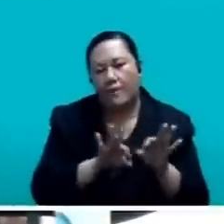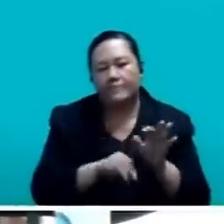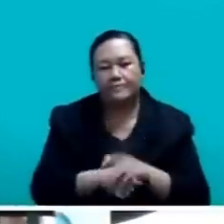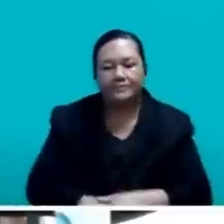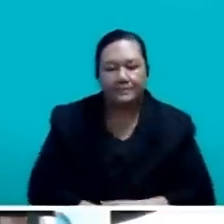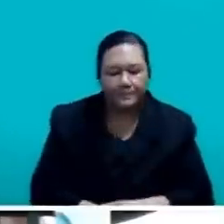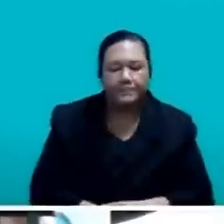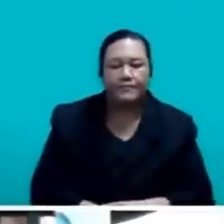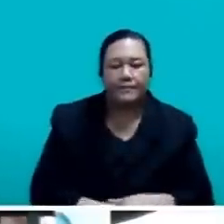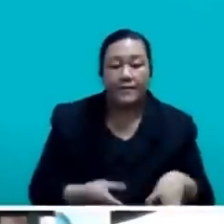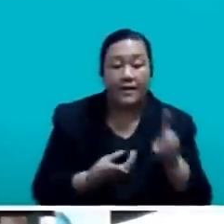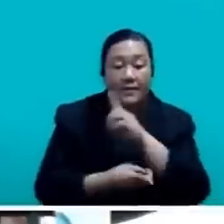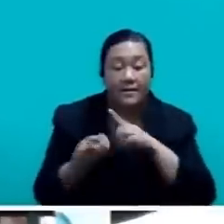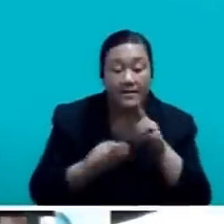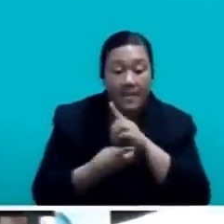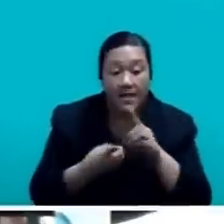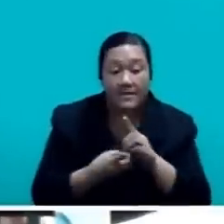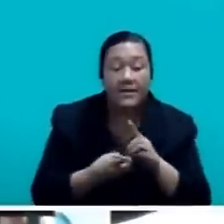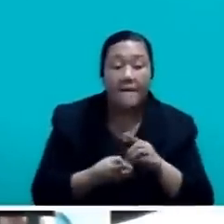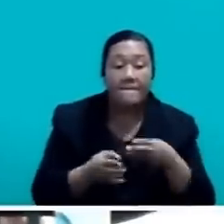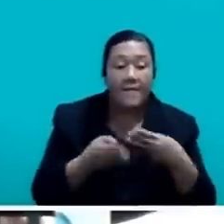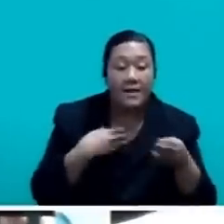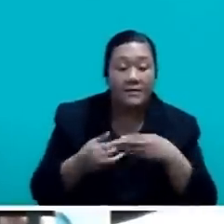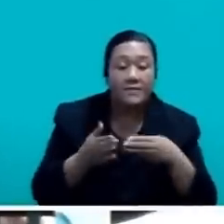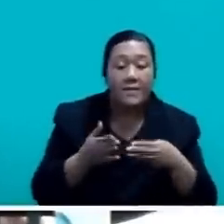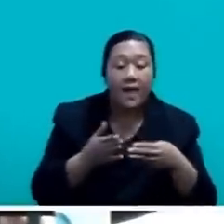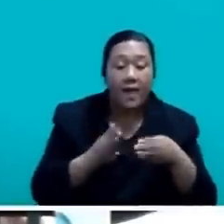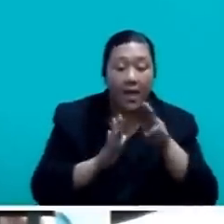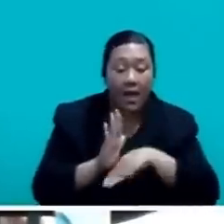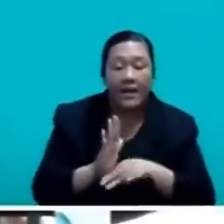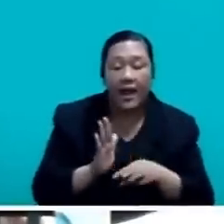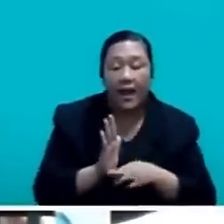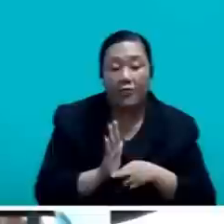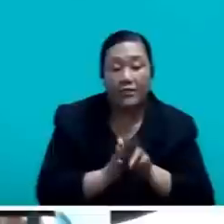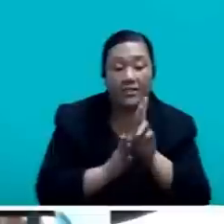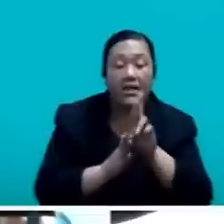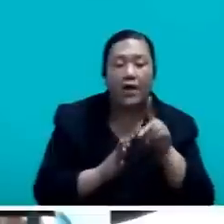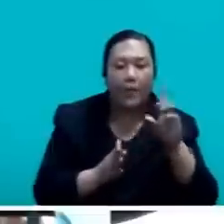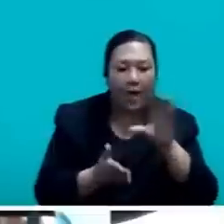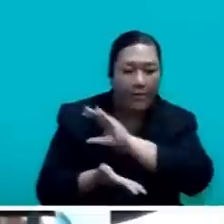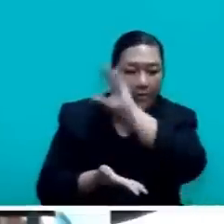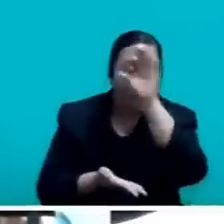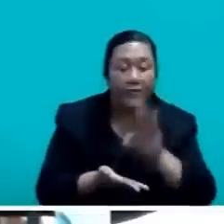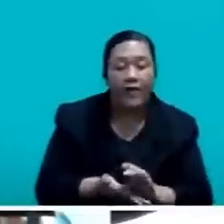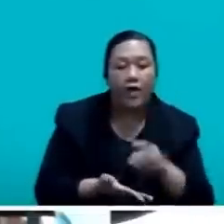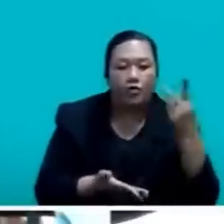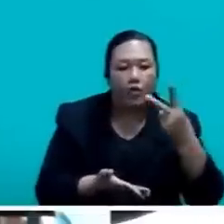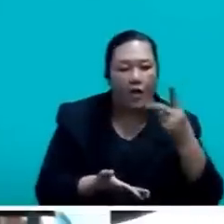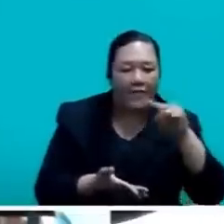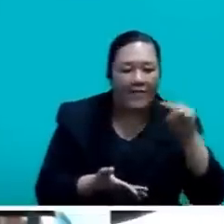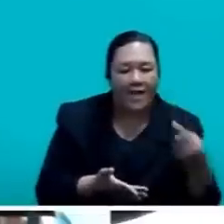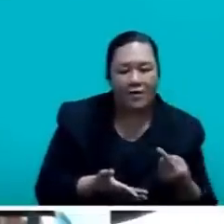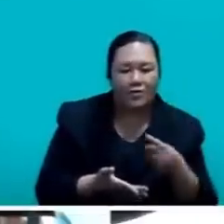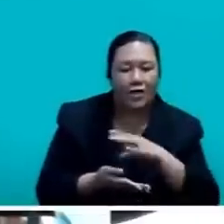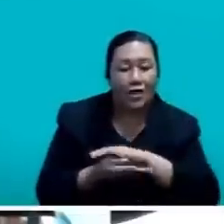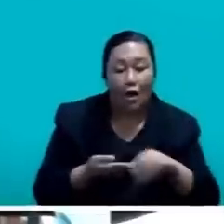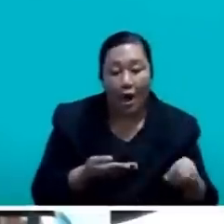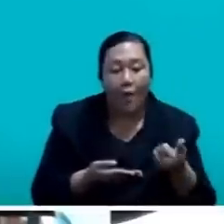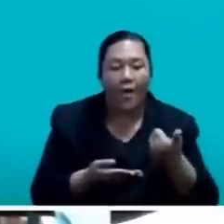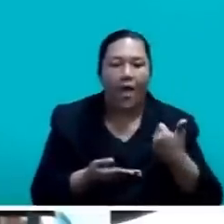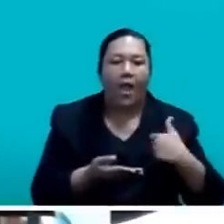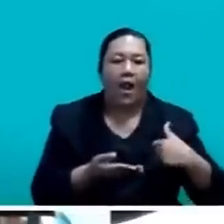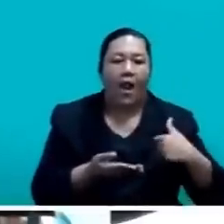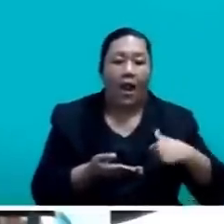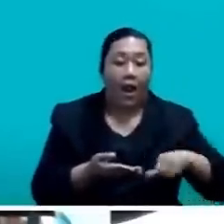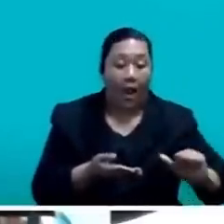Disaster management and resilience, Mr. Speaker, we have an allocation of $12,000 that would allow us,